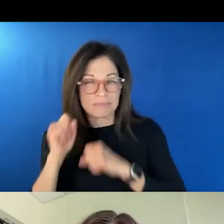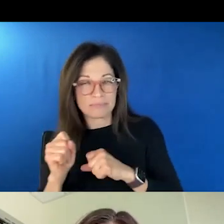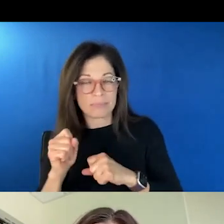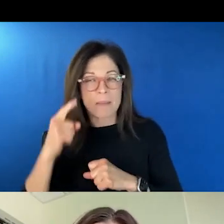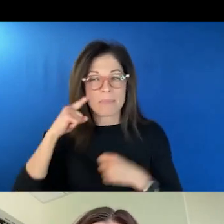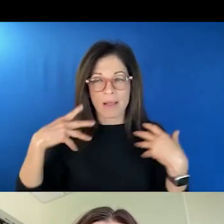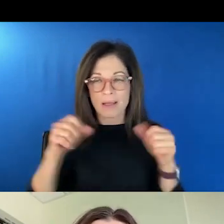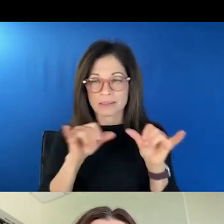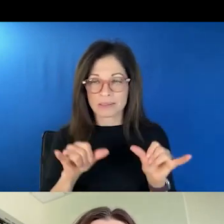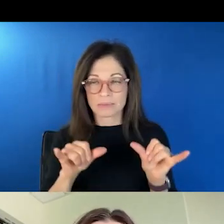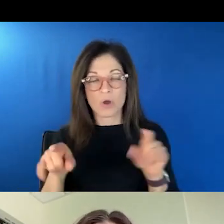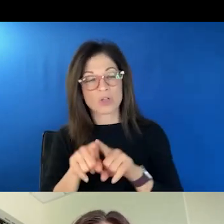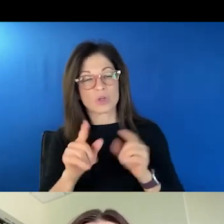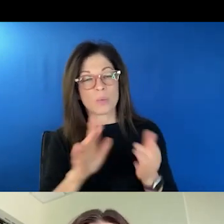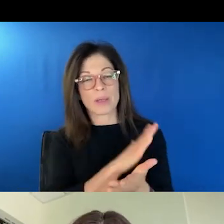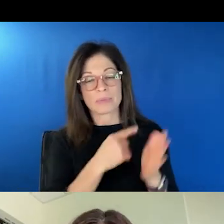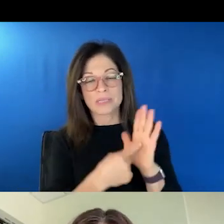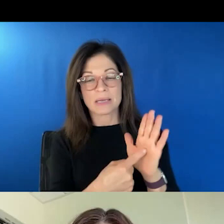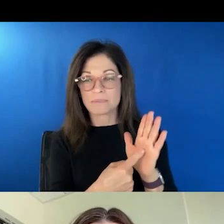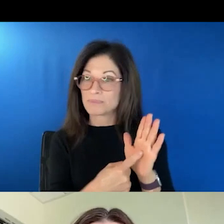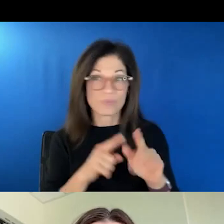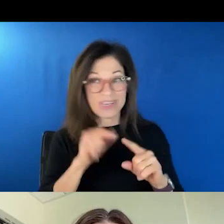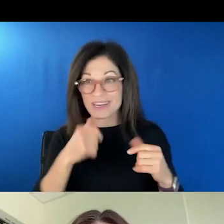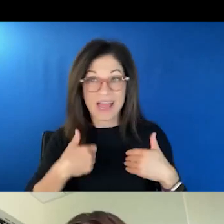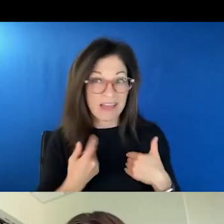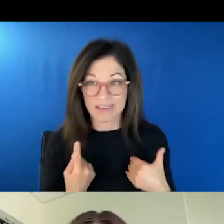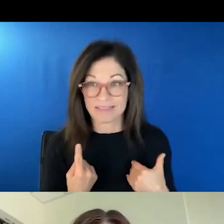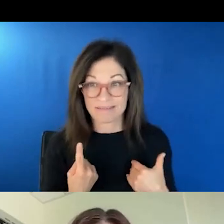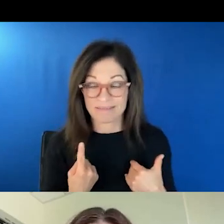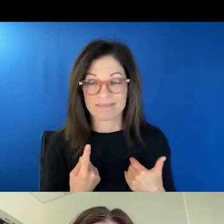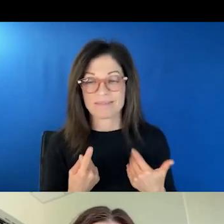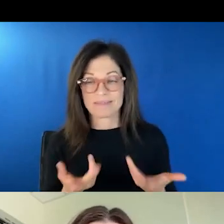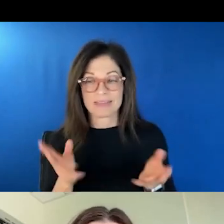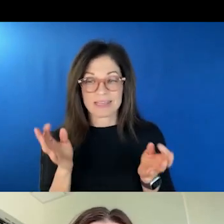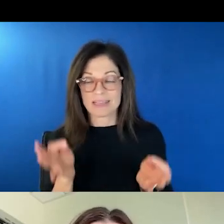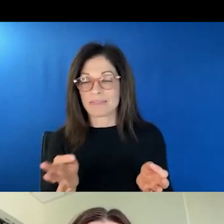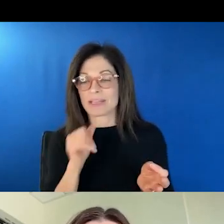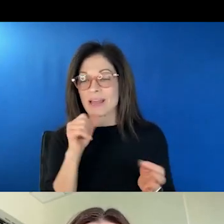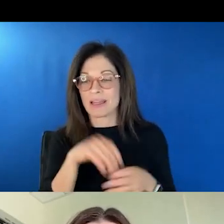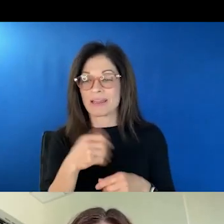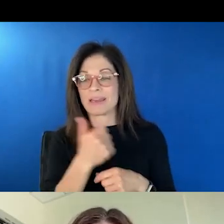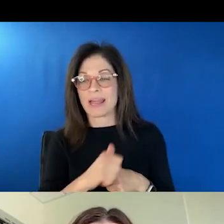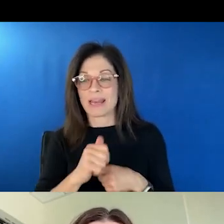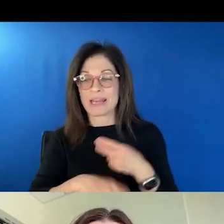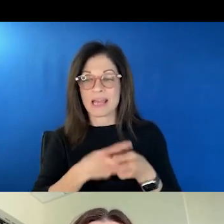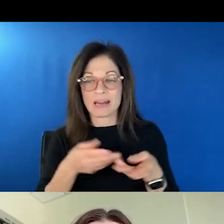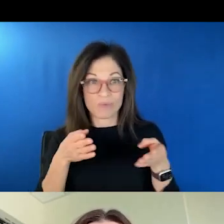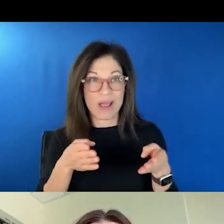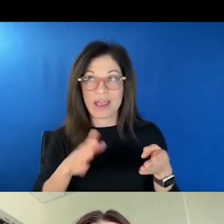also noted in the paper that it did not exist. And definitely not in any kind of way nationwide.